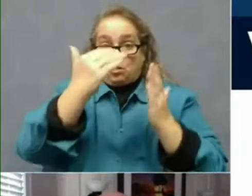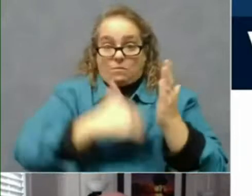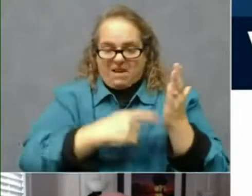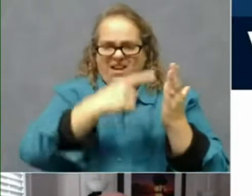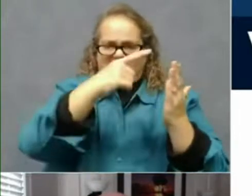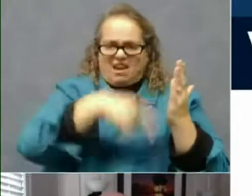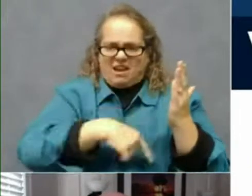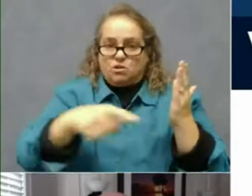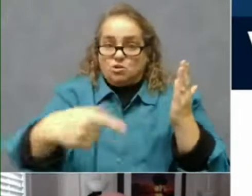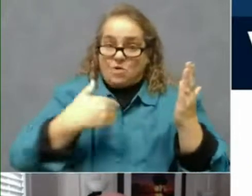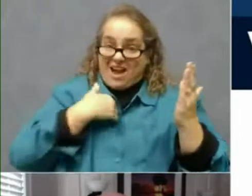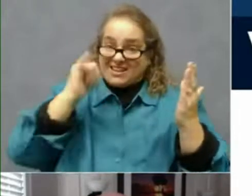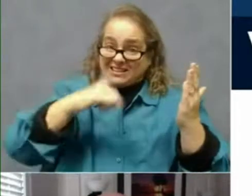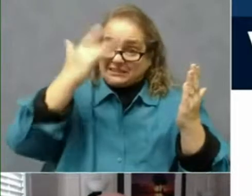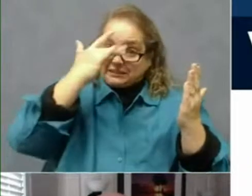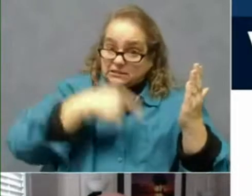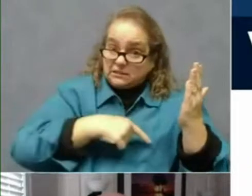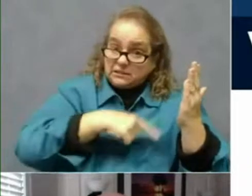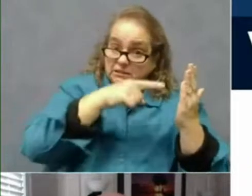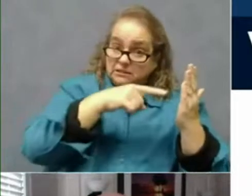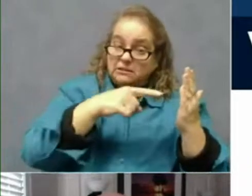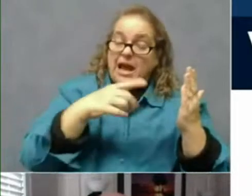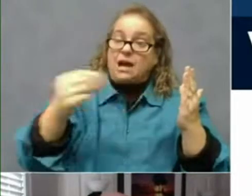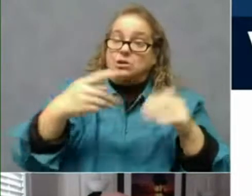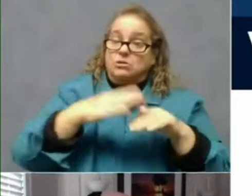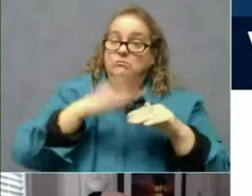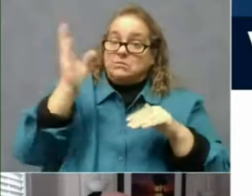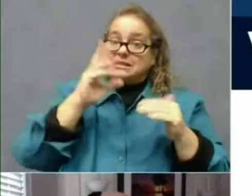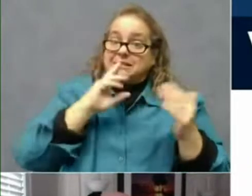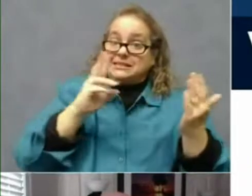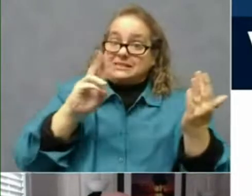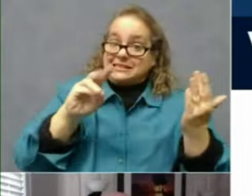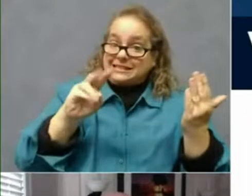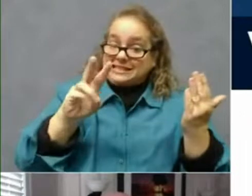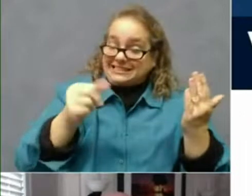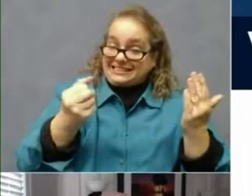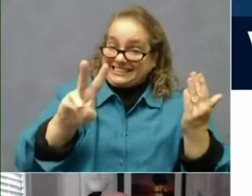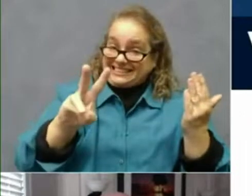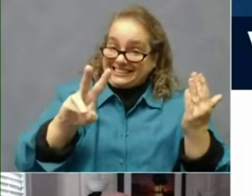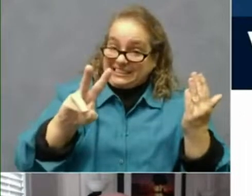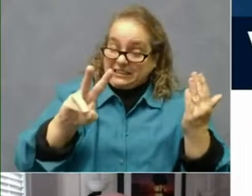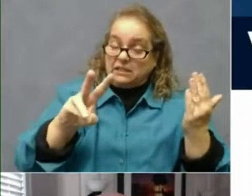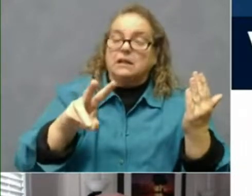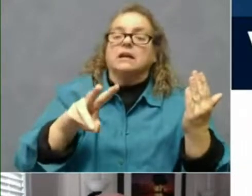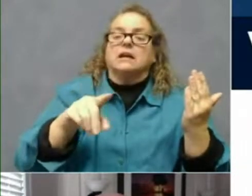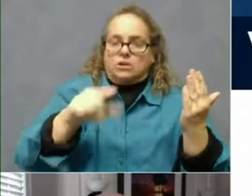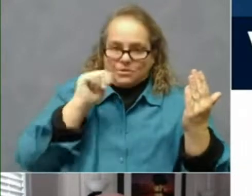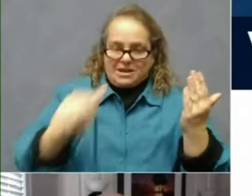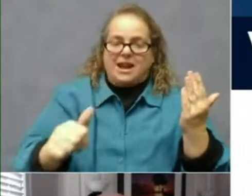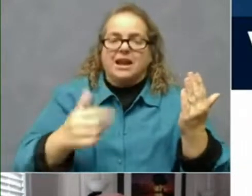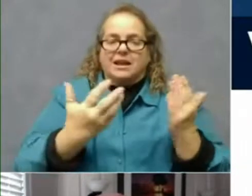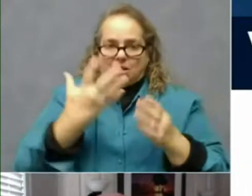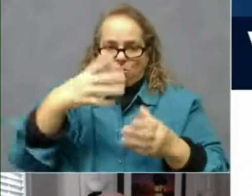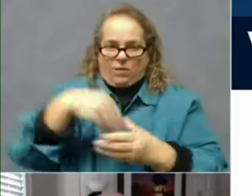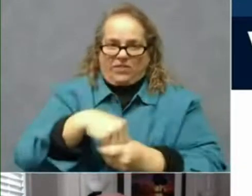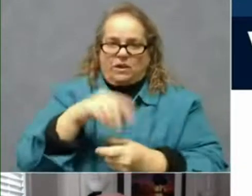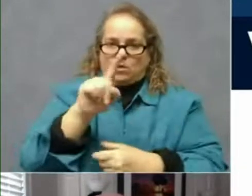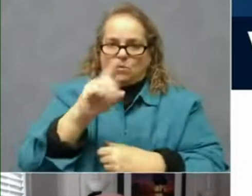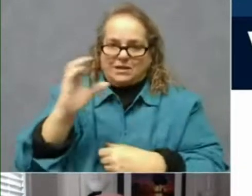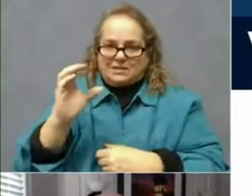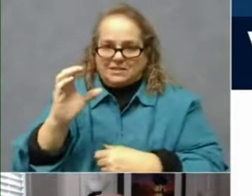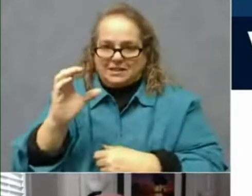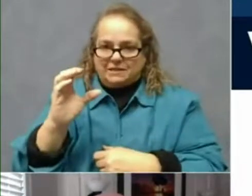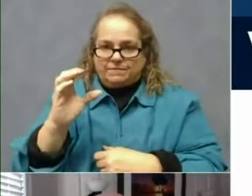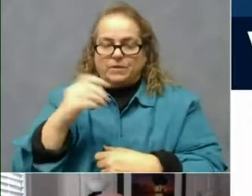by the CDC's Advisory Committee on Immunization Practices, that is on their website. And we've, I'm going to show it in a third